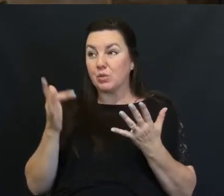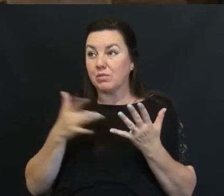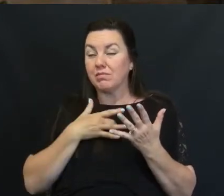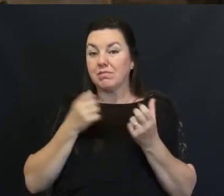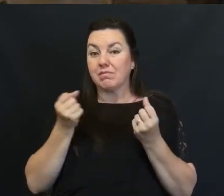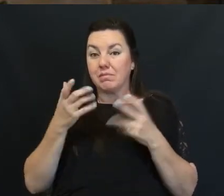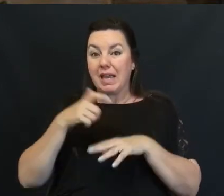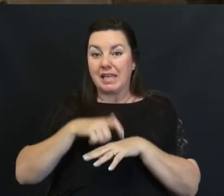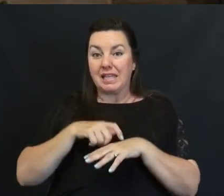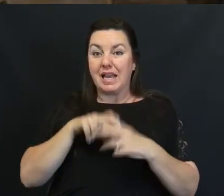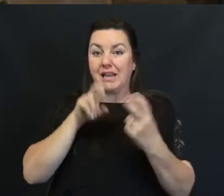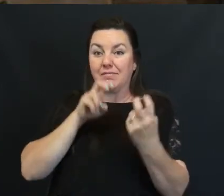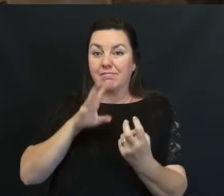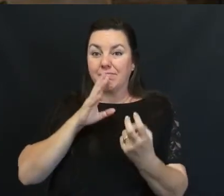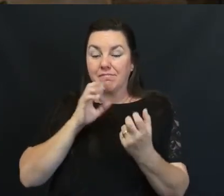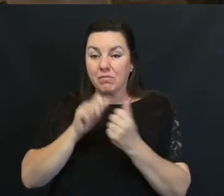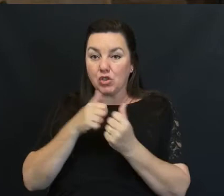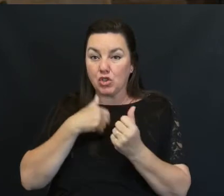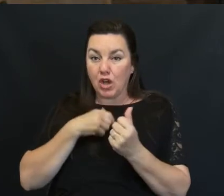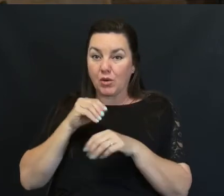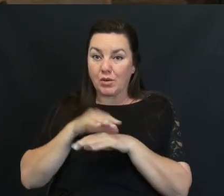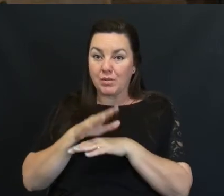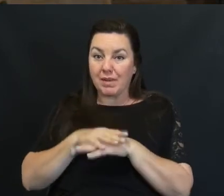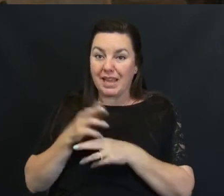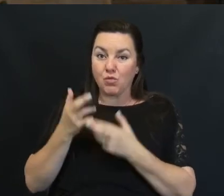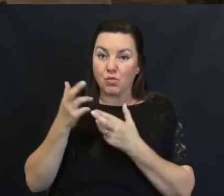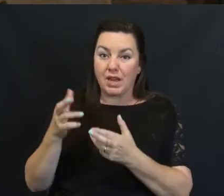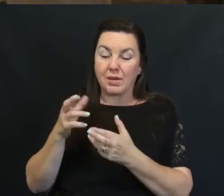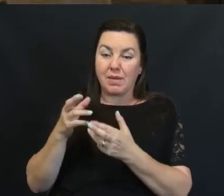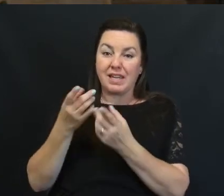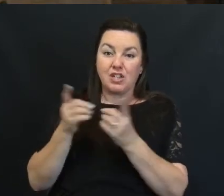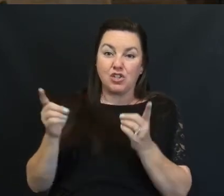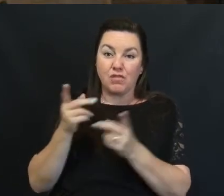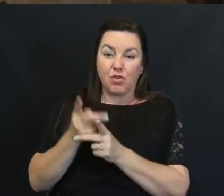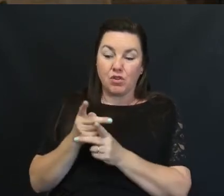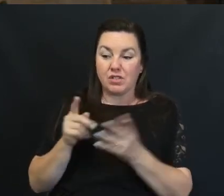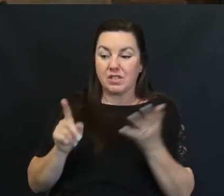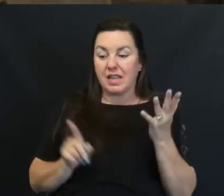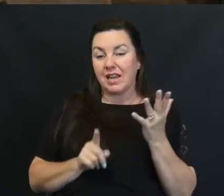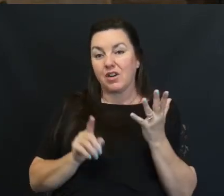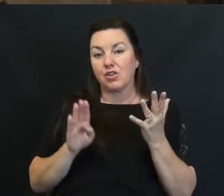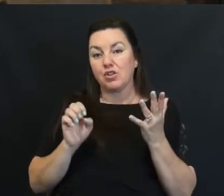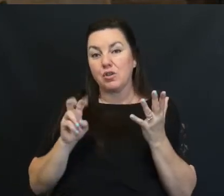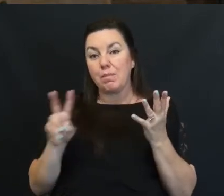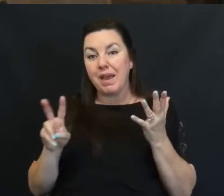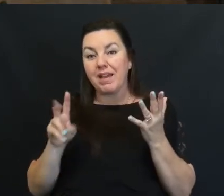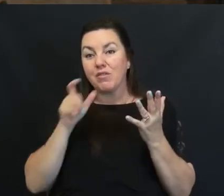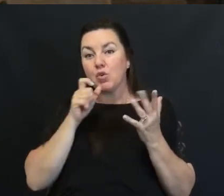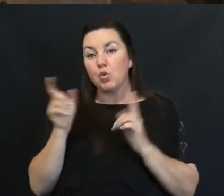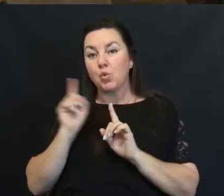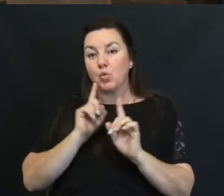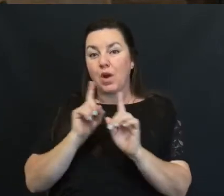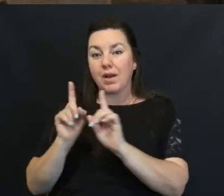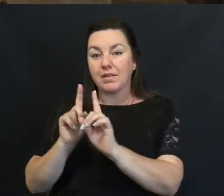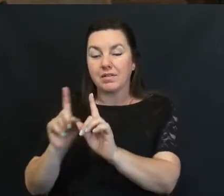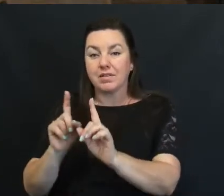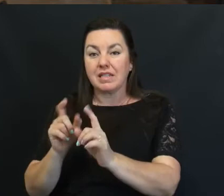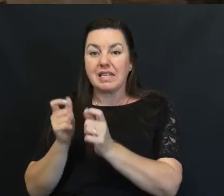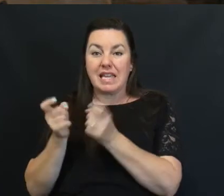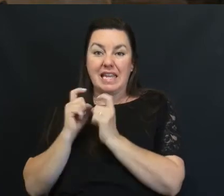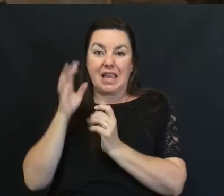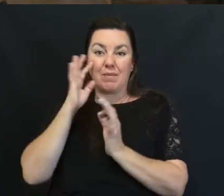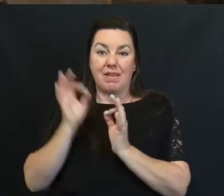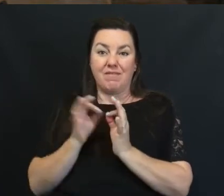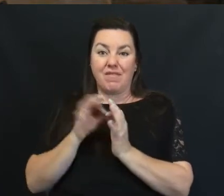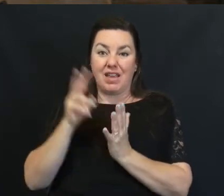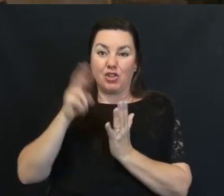times To talk to me And recommended Divorce care To Beth Peterson Who walked by my side And gave me faith